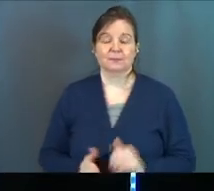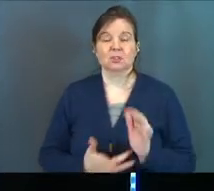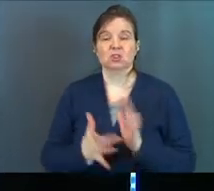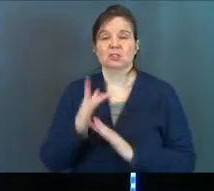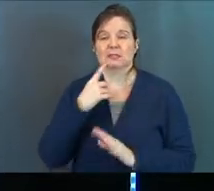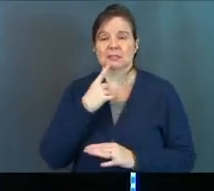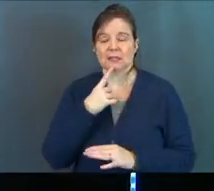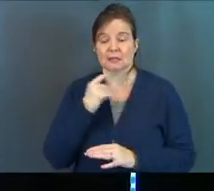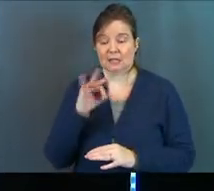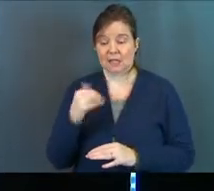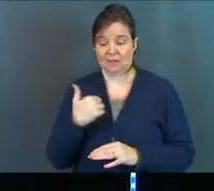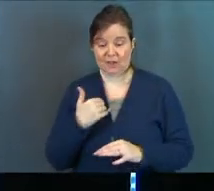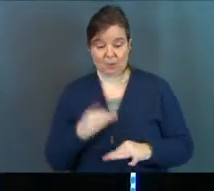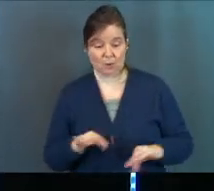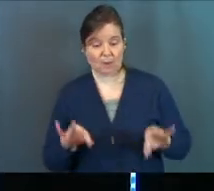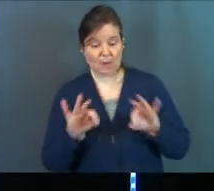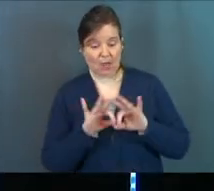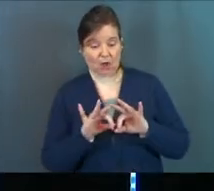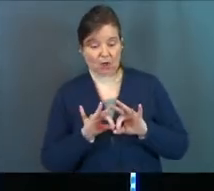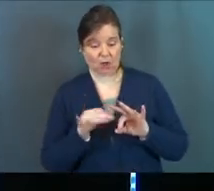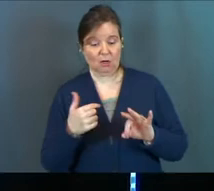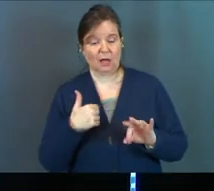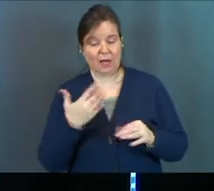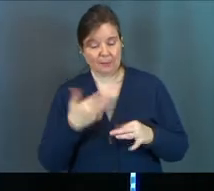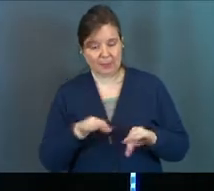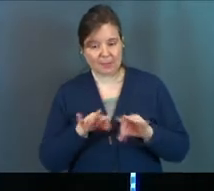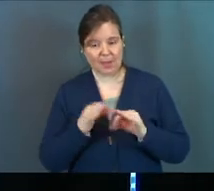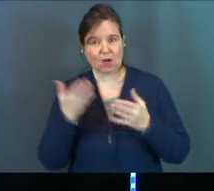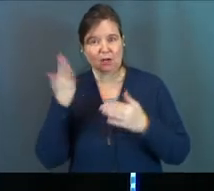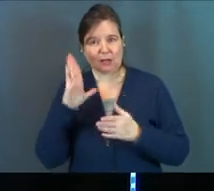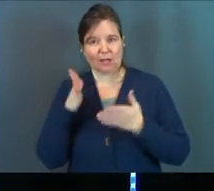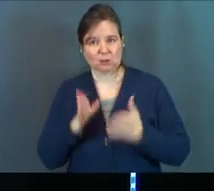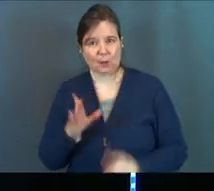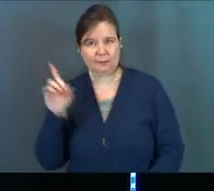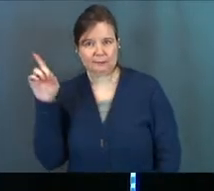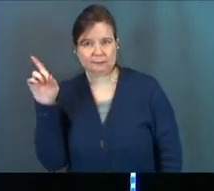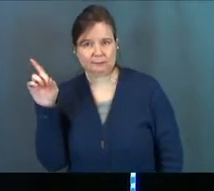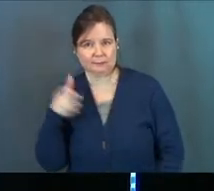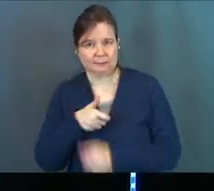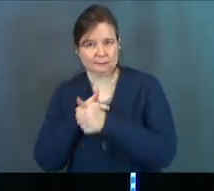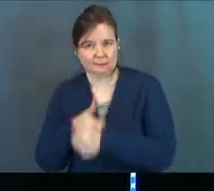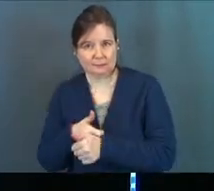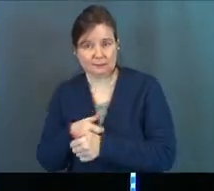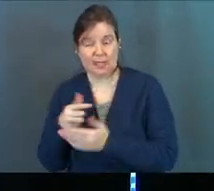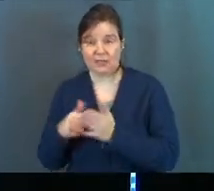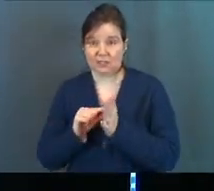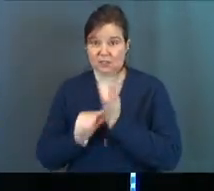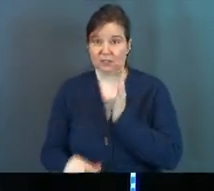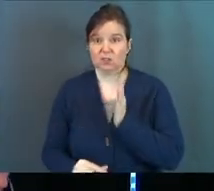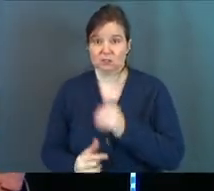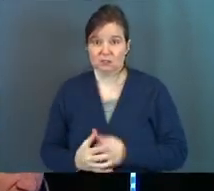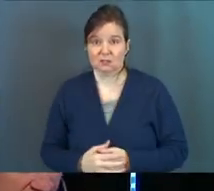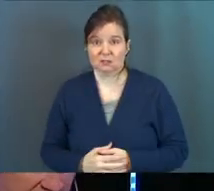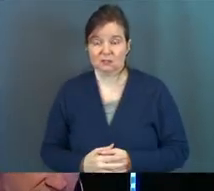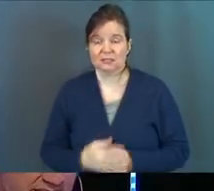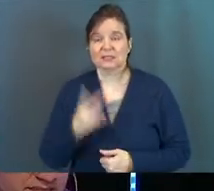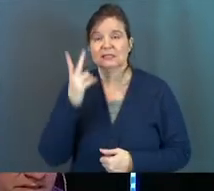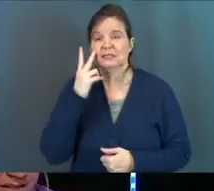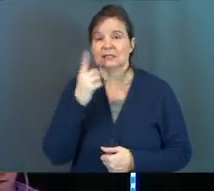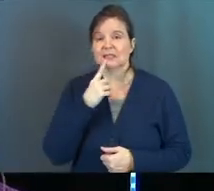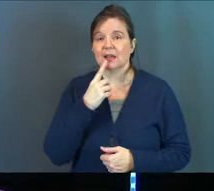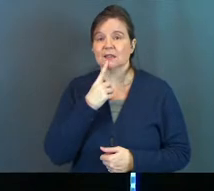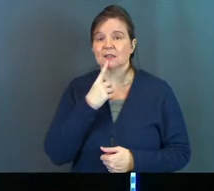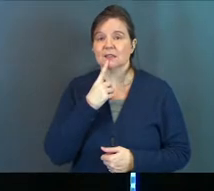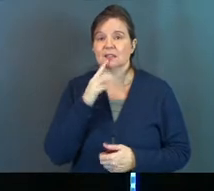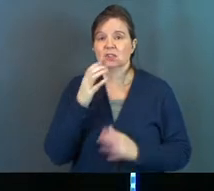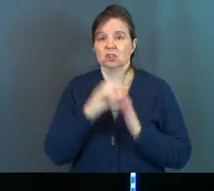Jesus says, if I'm going to matter, I'm going to matter God's way. And this is the verse. He says